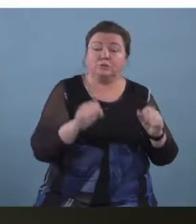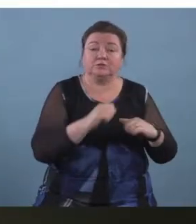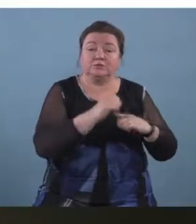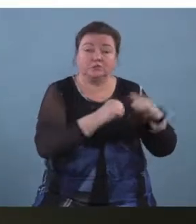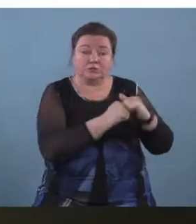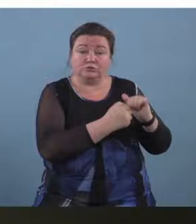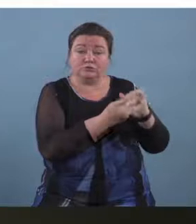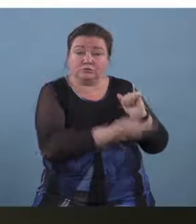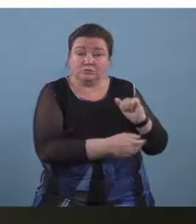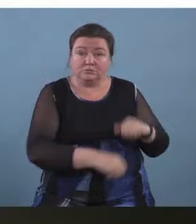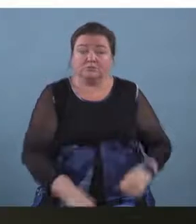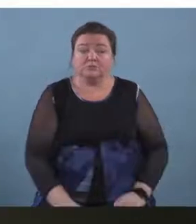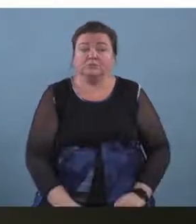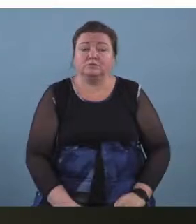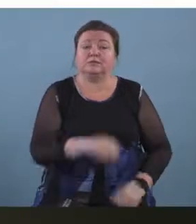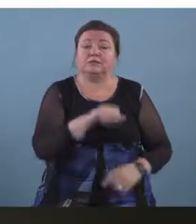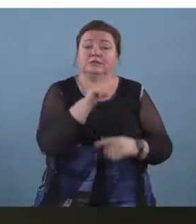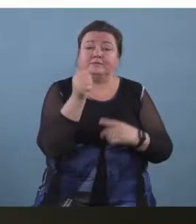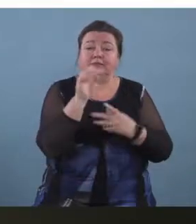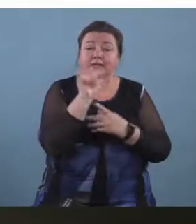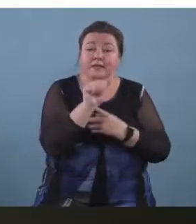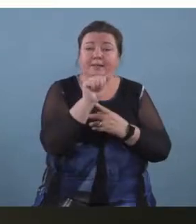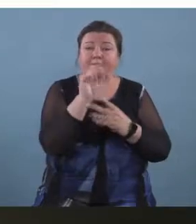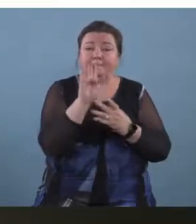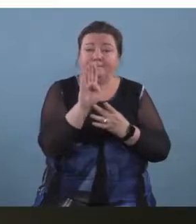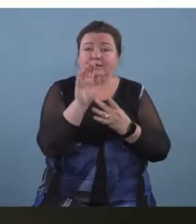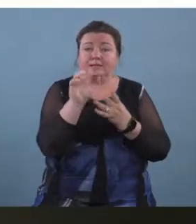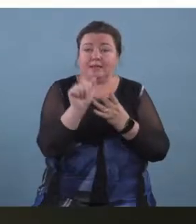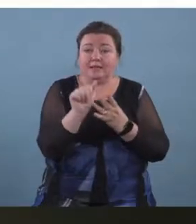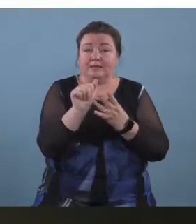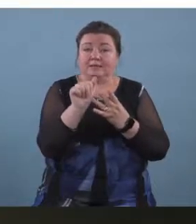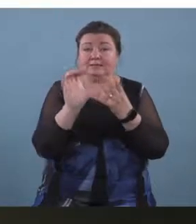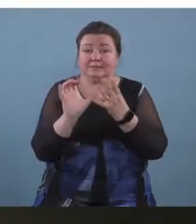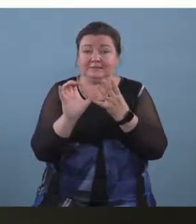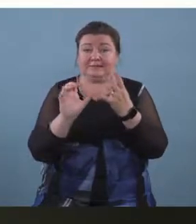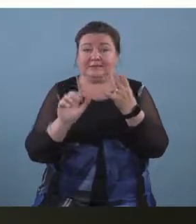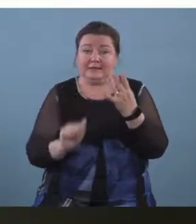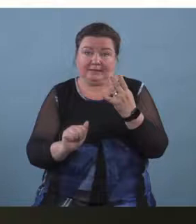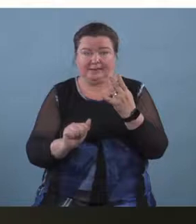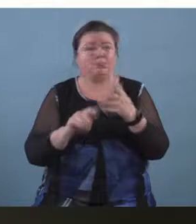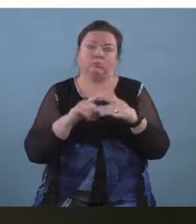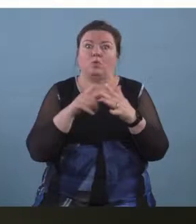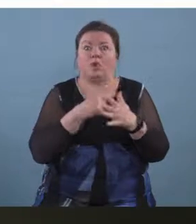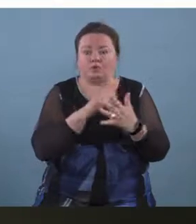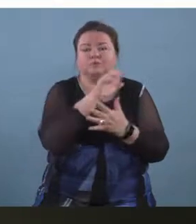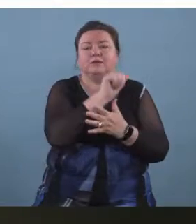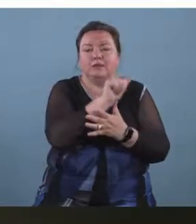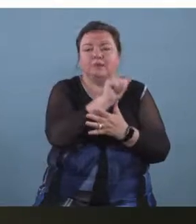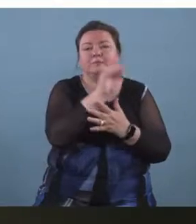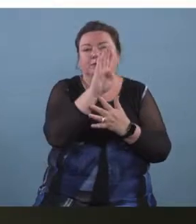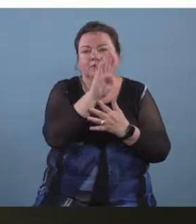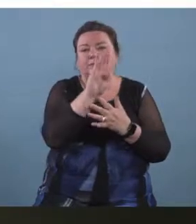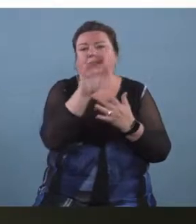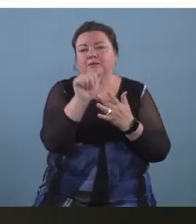form which is A B A C A or you could make it even longer A B